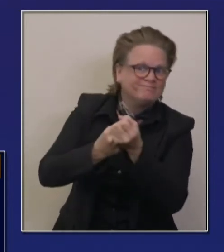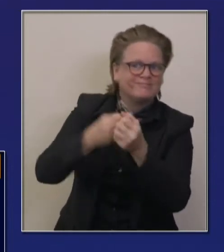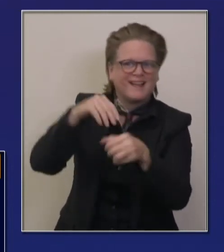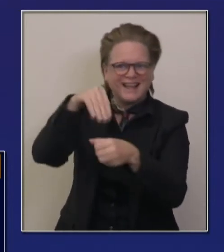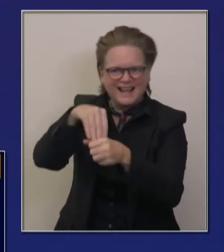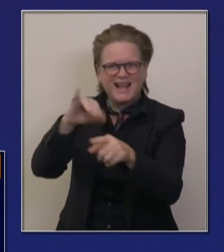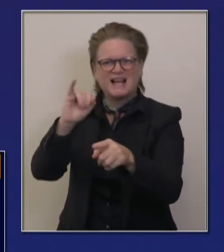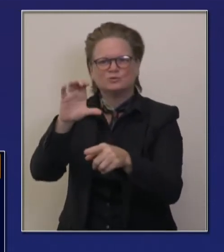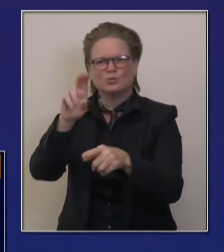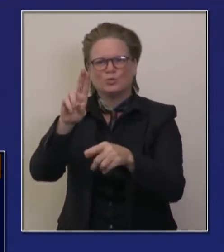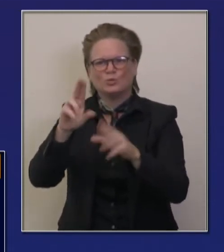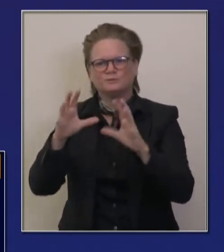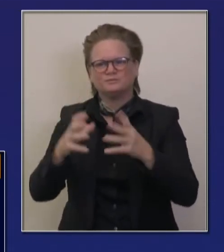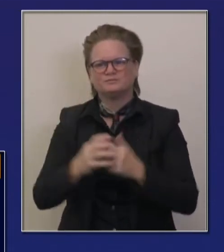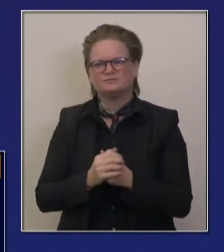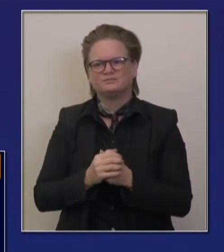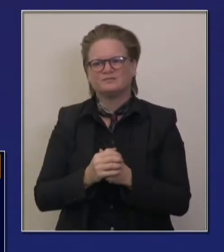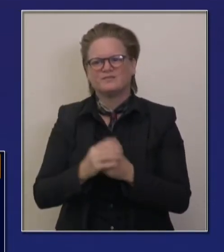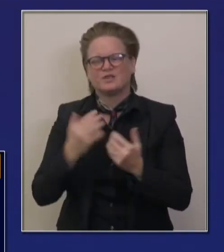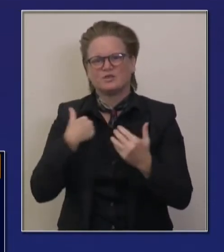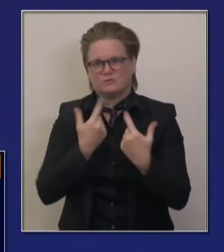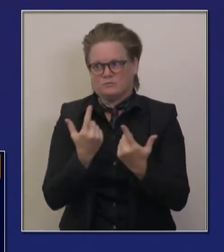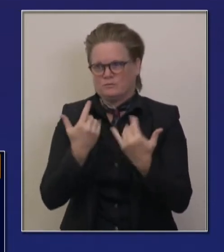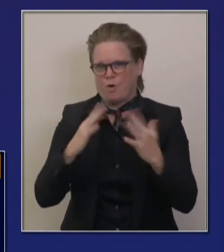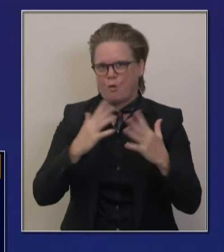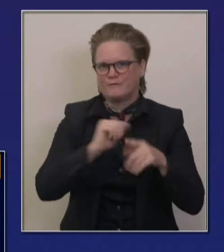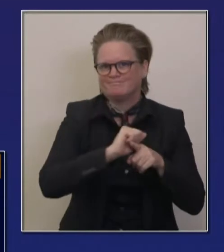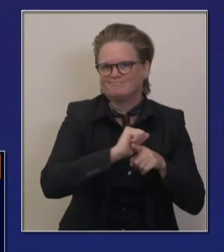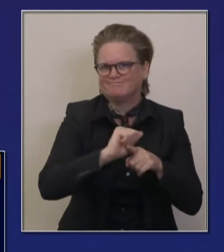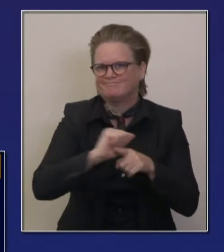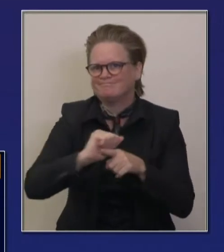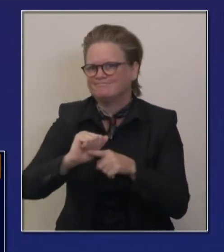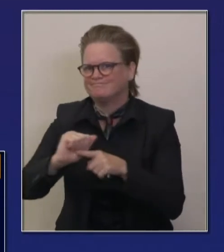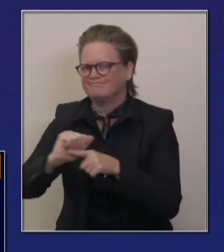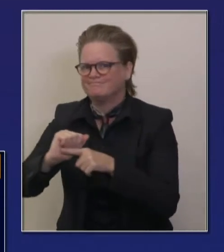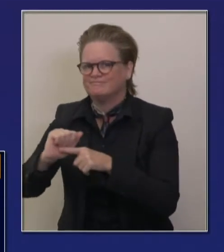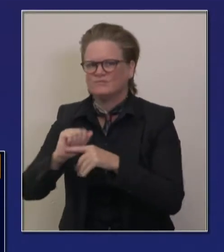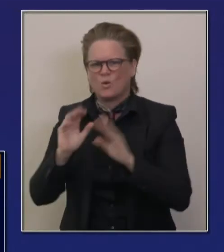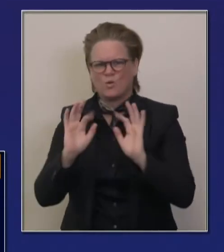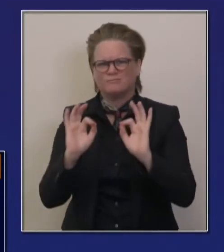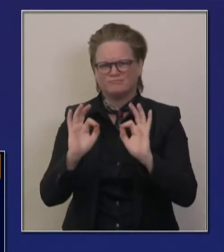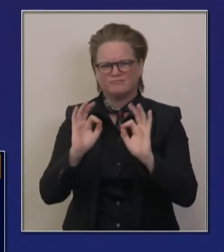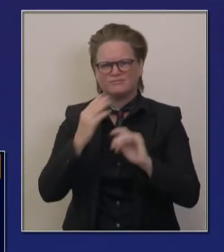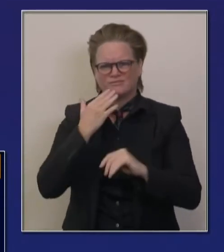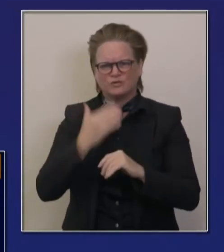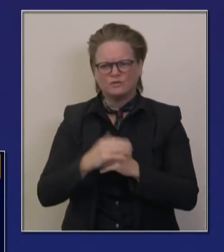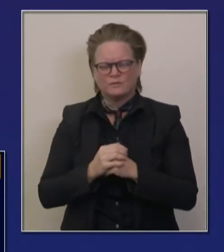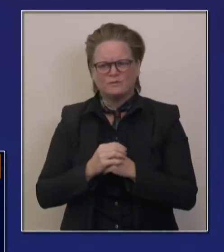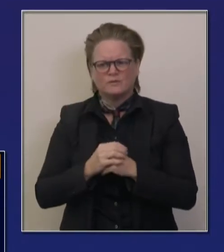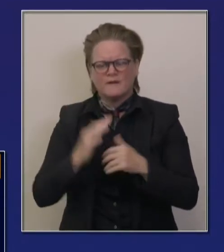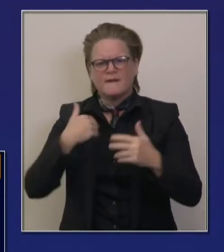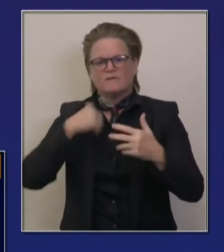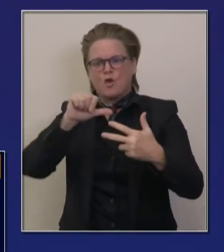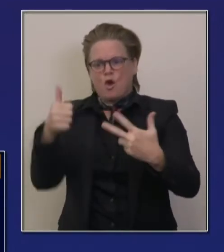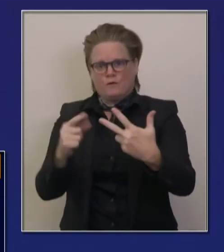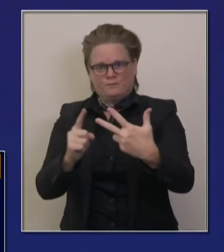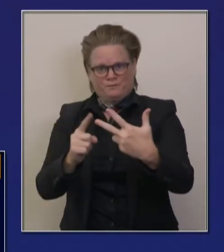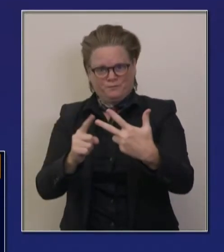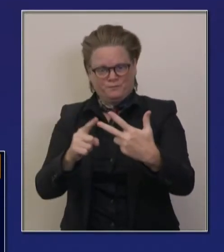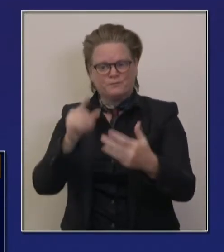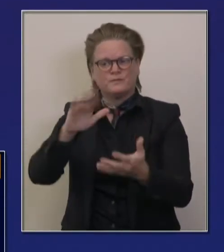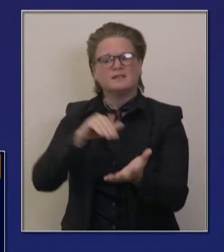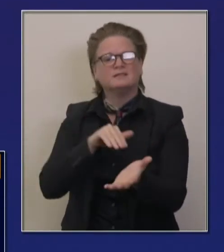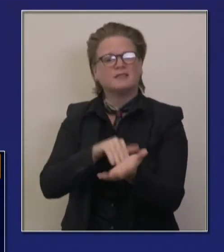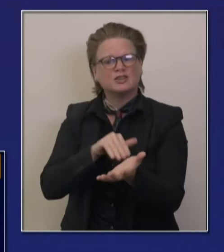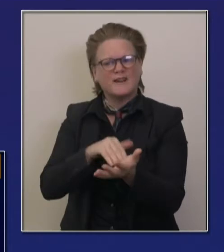a larger trend, but that's the issue around telehealth, but tele-ICU consultants, uh, where you have on the ground physicians deal with some of the